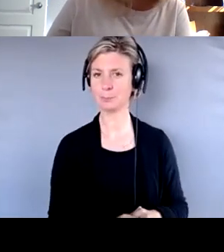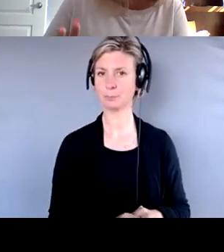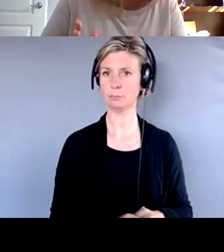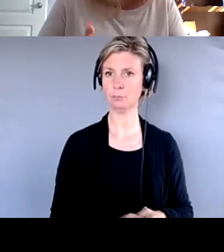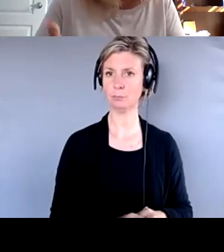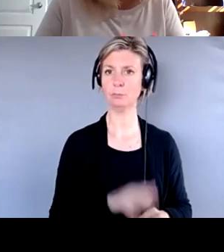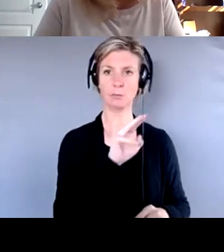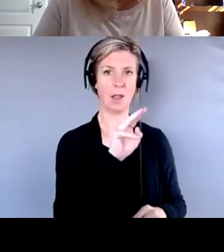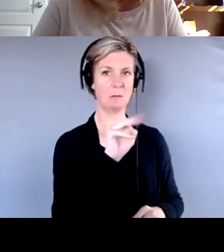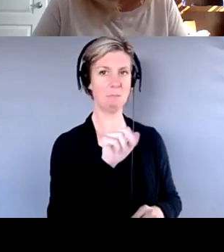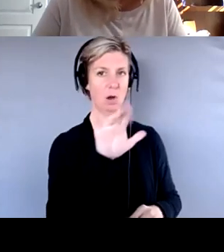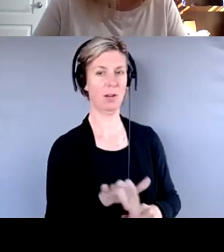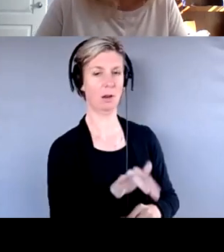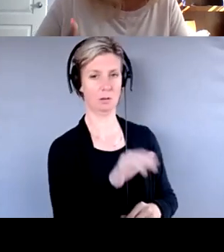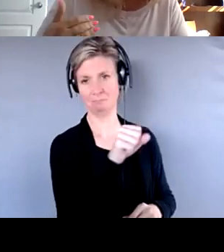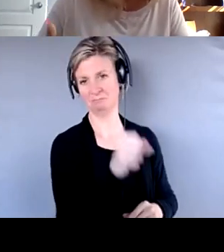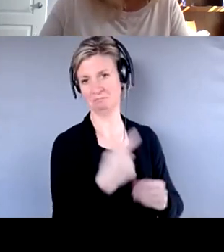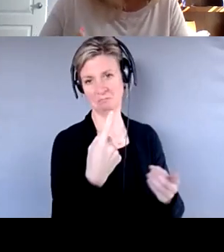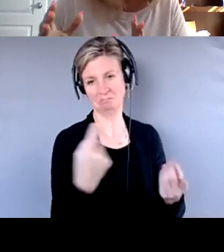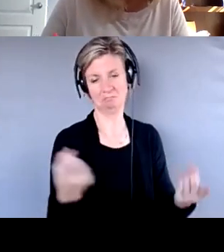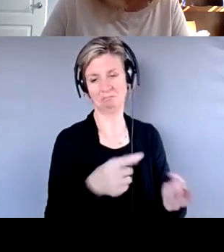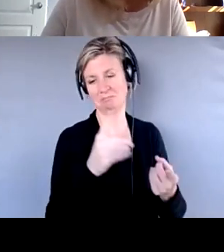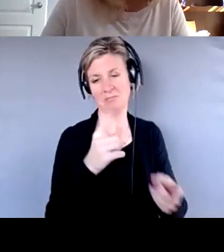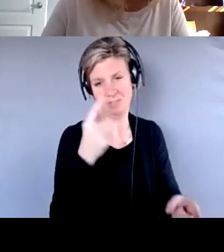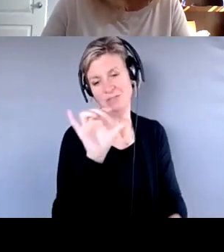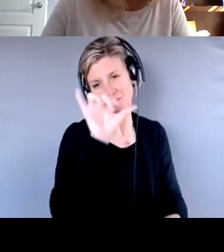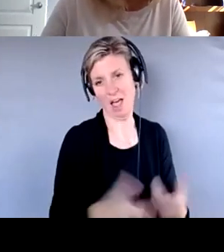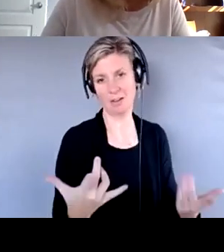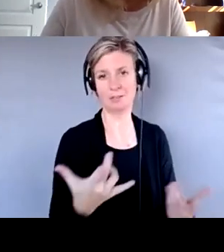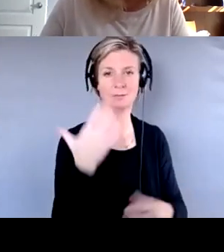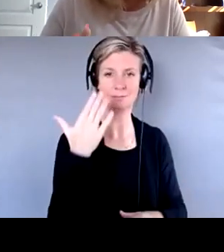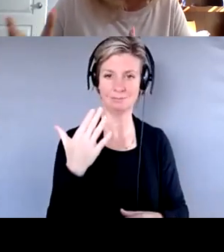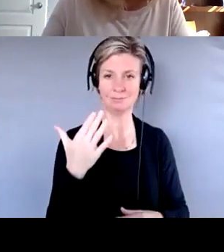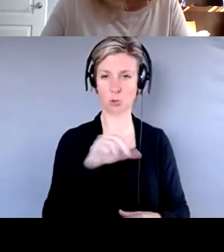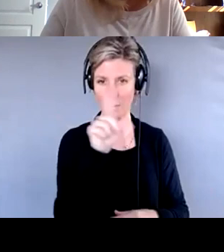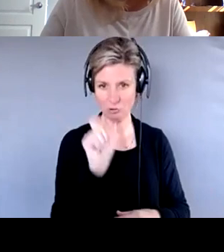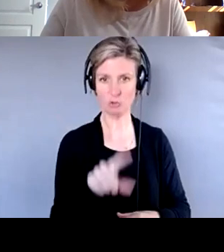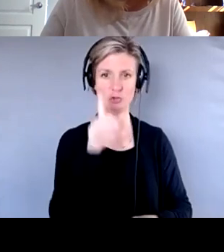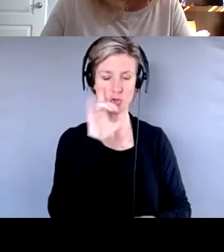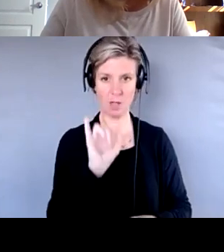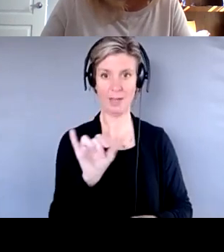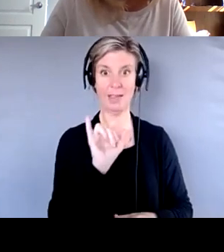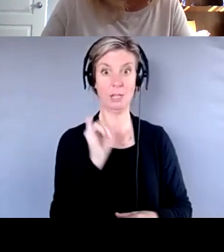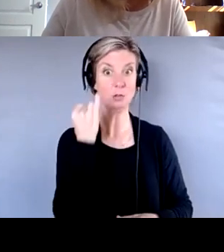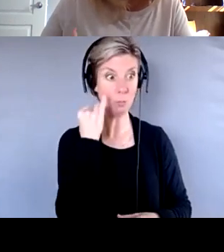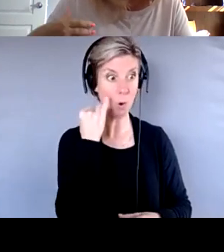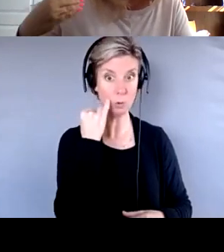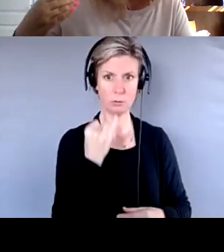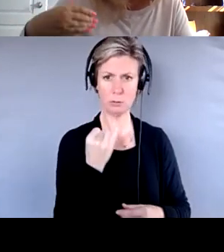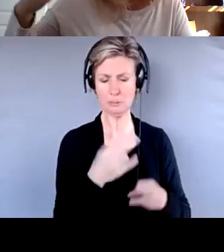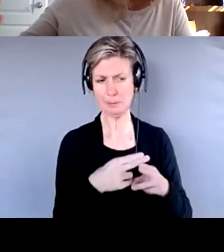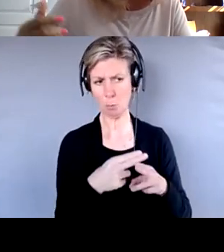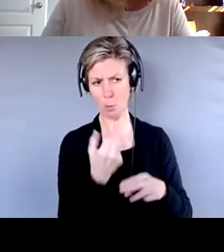Like, yeah. So I think you pretty much answered. I think they were sort of asking if they hold one part, but now they know more fraudulent activity is happening.